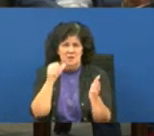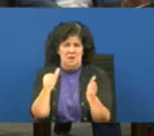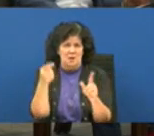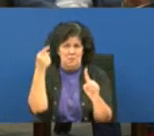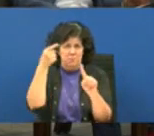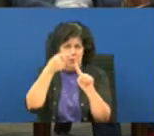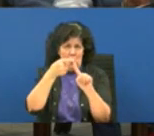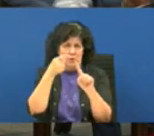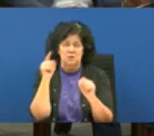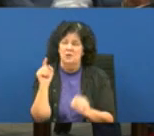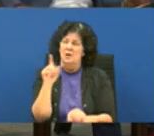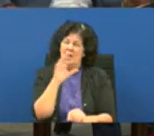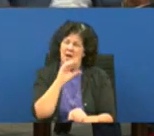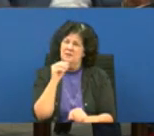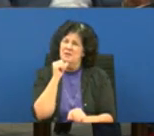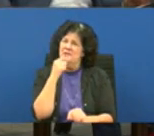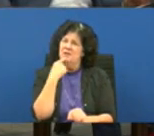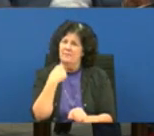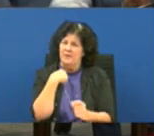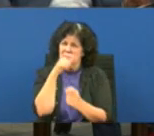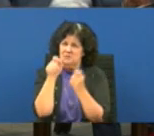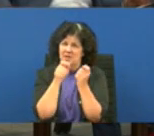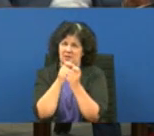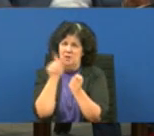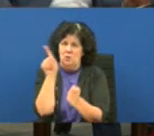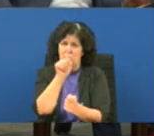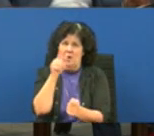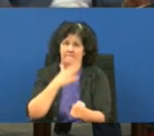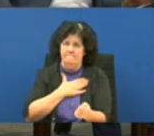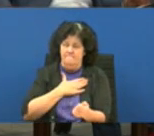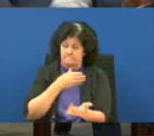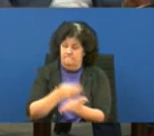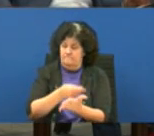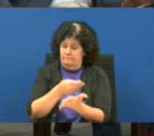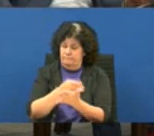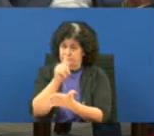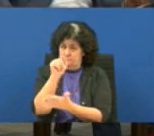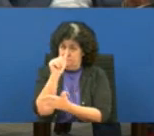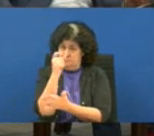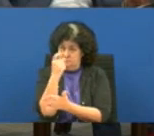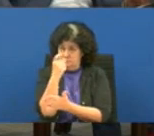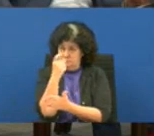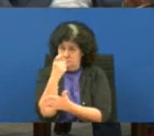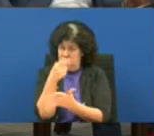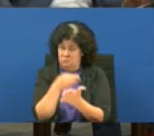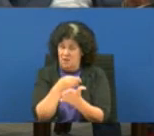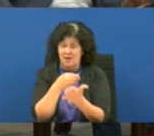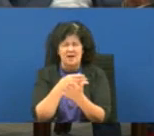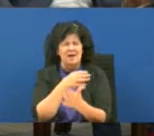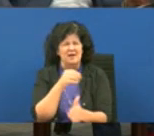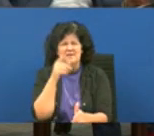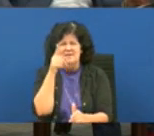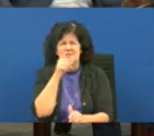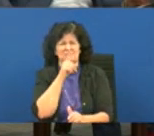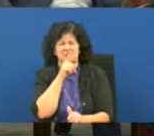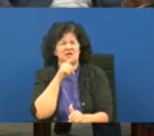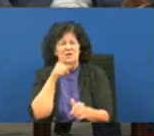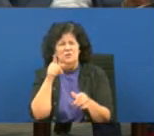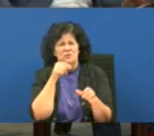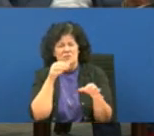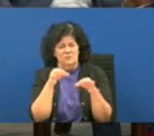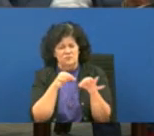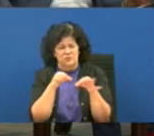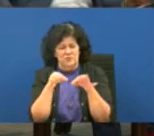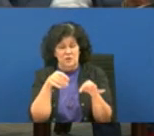where my tax dollars are going it has not been the explanation of quite frankly you got a